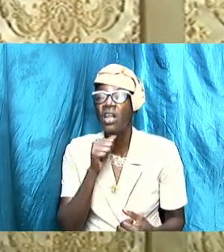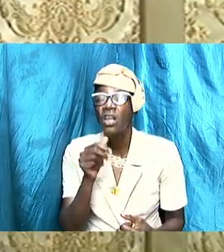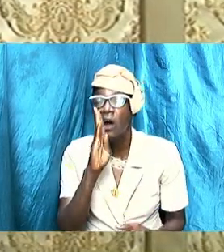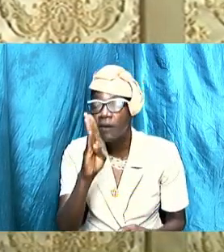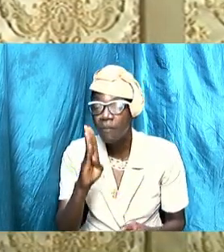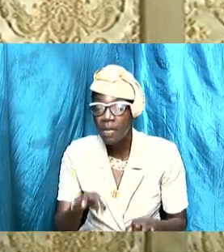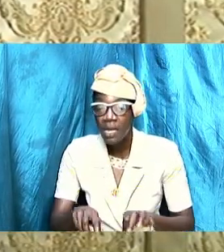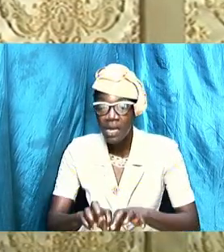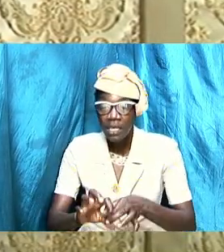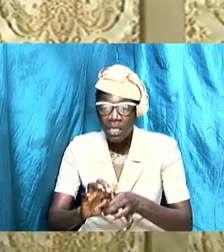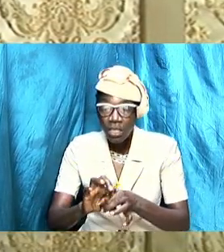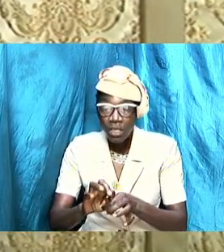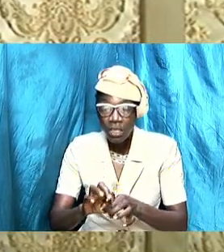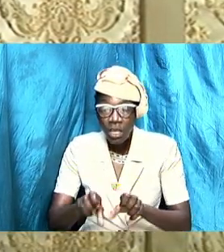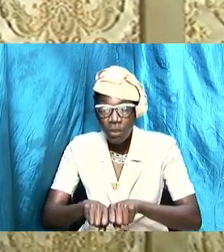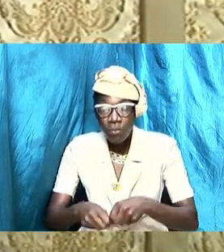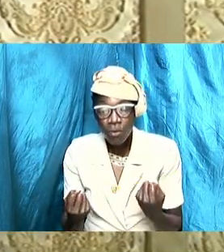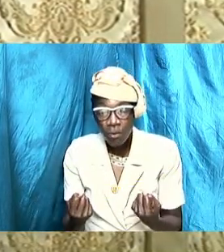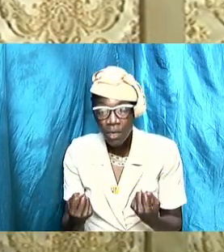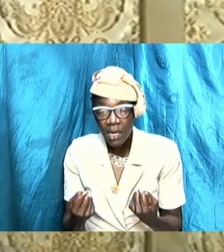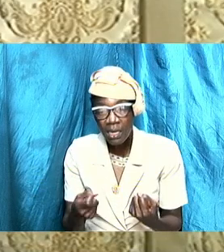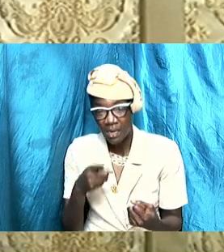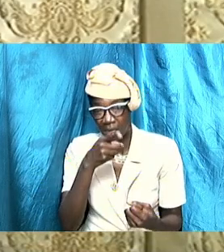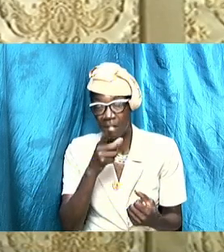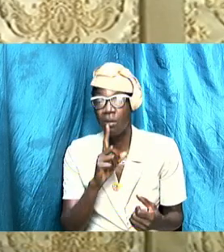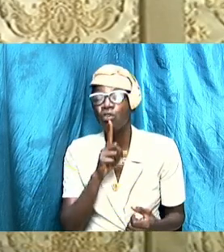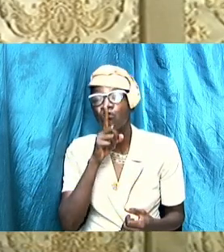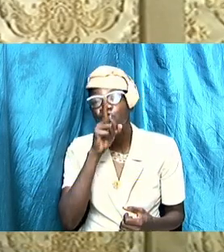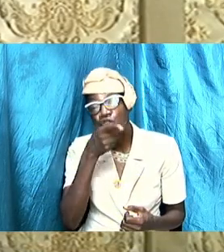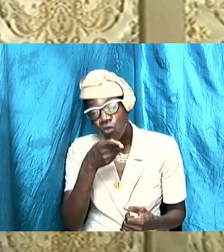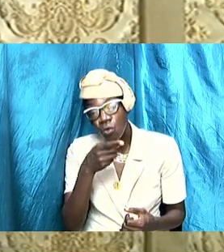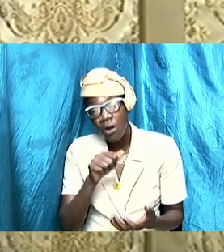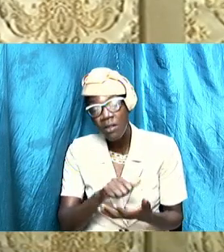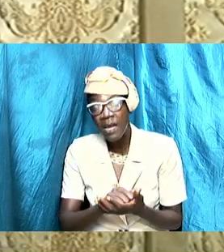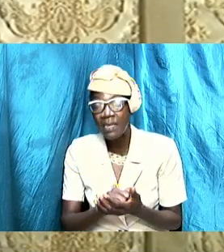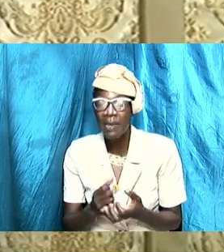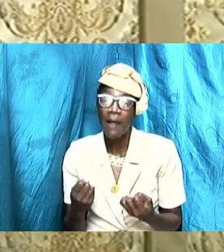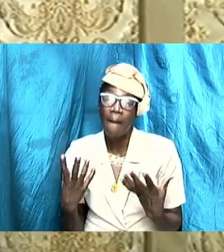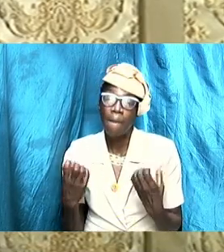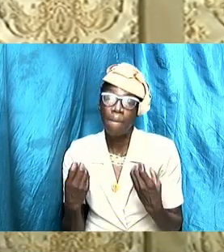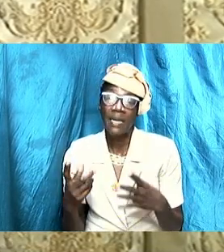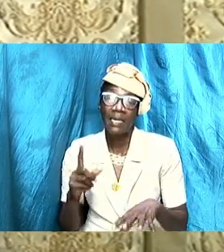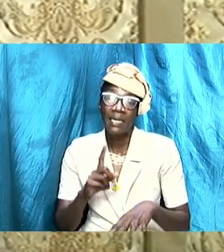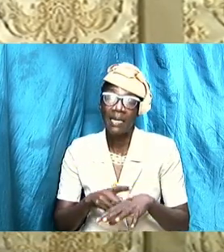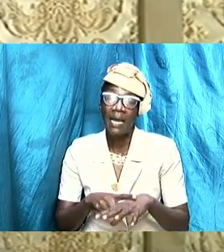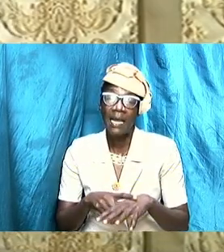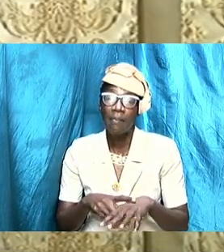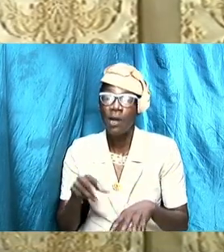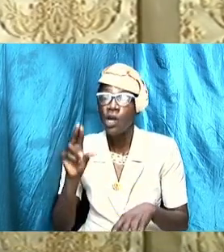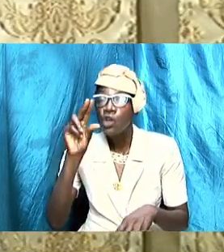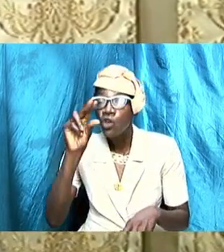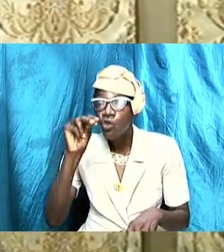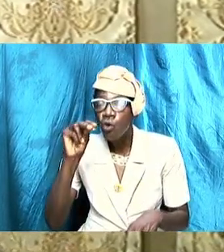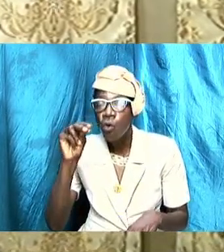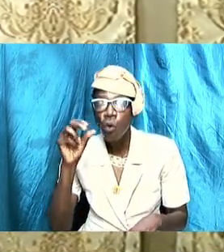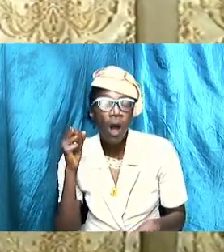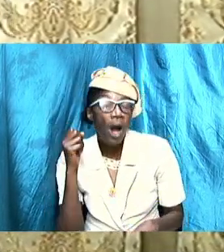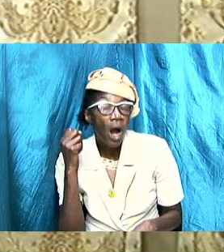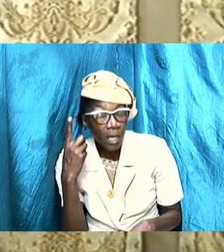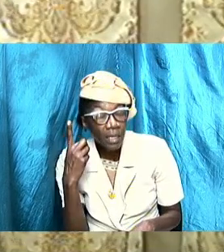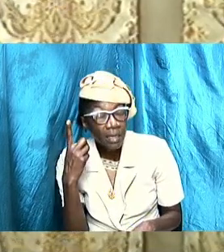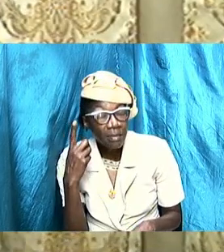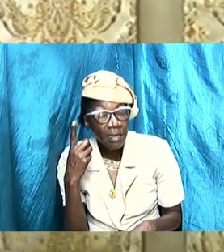or I am convinced that in many instances the lack of understanding or